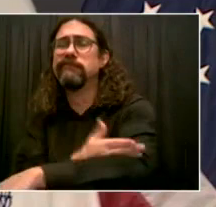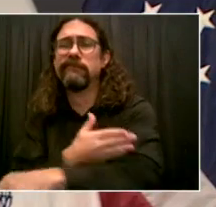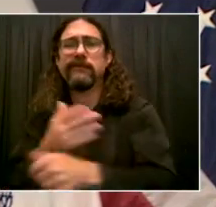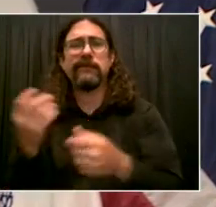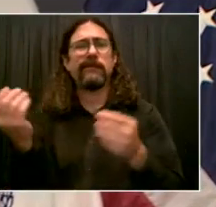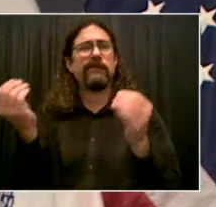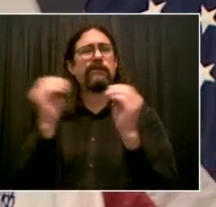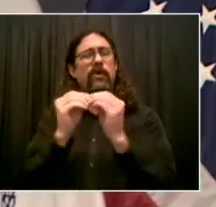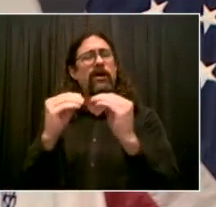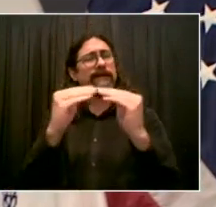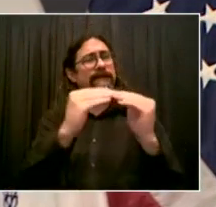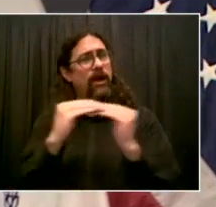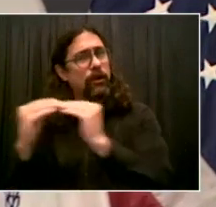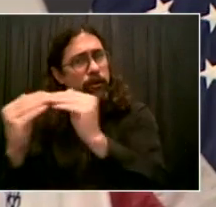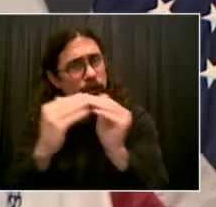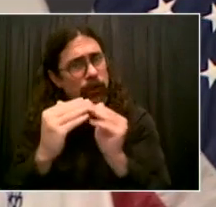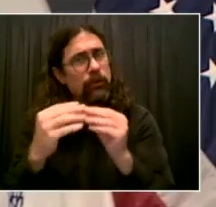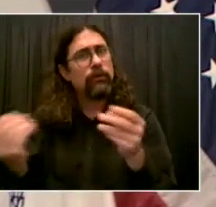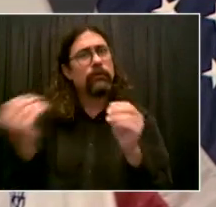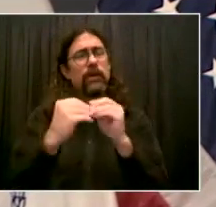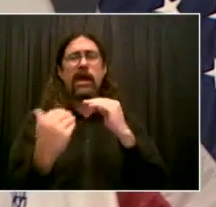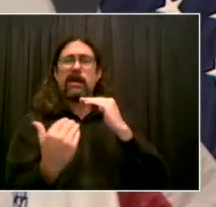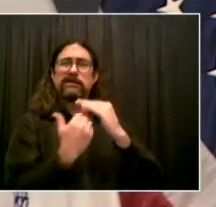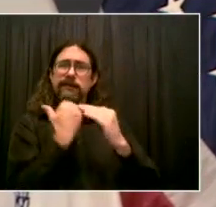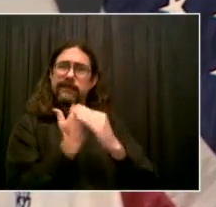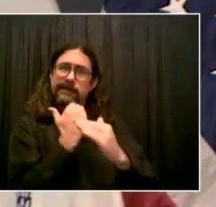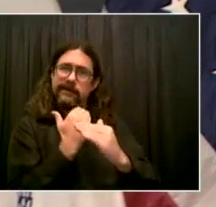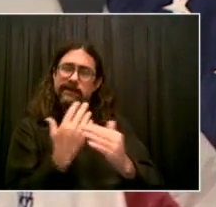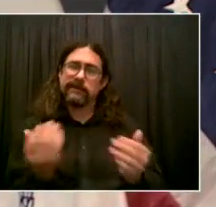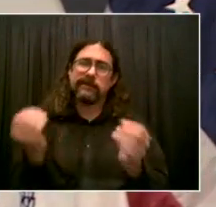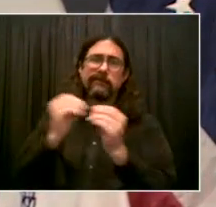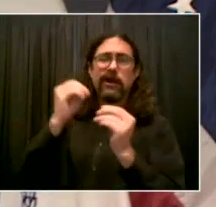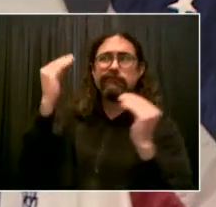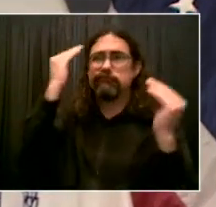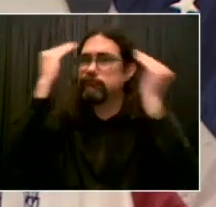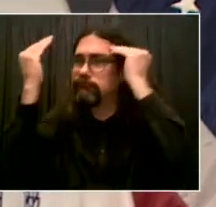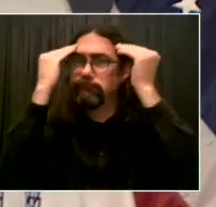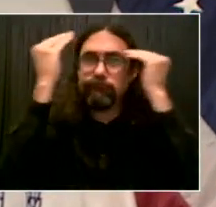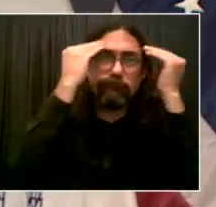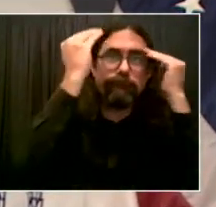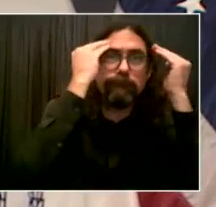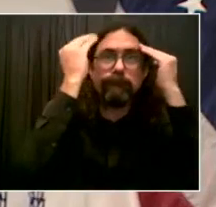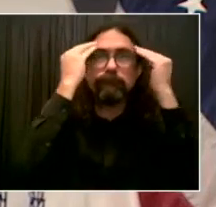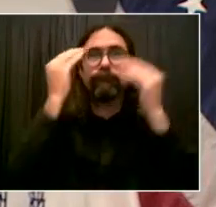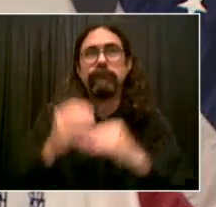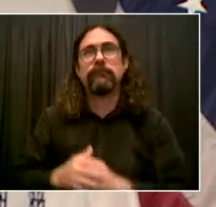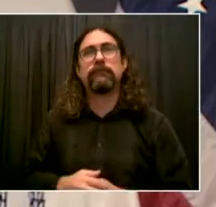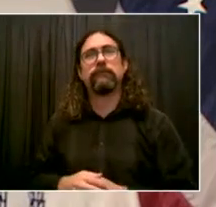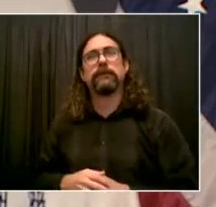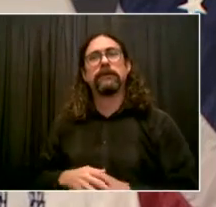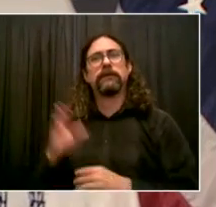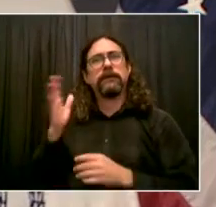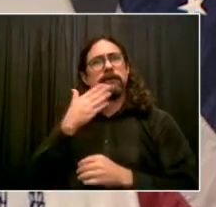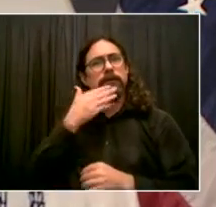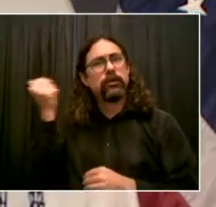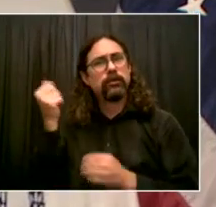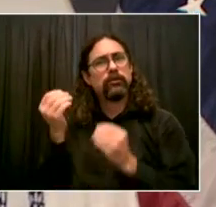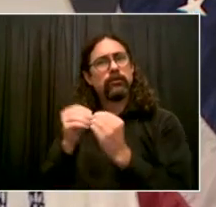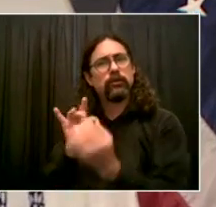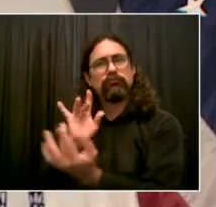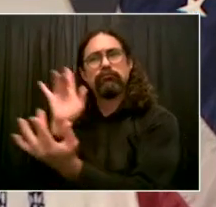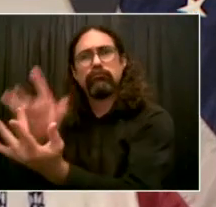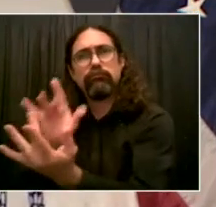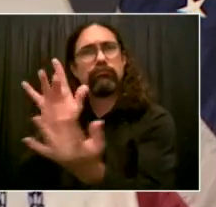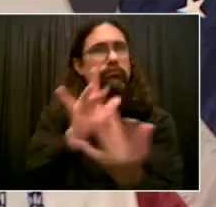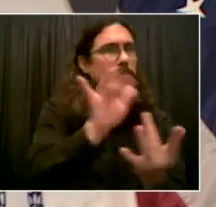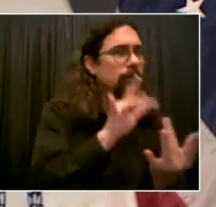innovating approaches to engaging people, reaching them, protecting them. No place has done more than New York City. My goal is to make New York